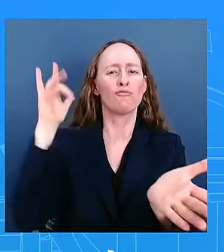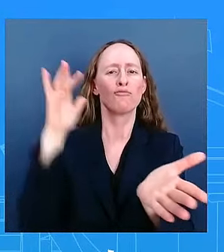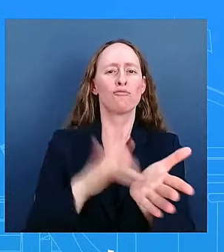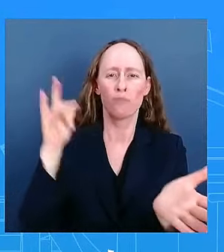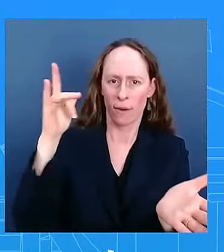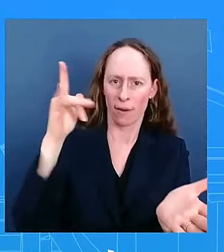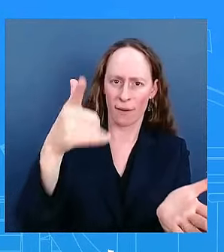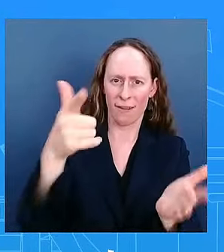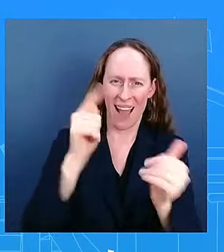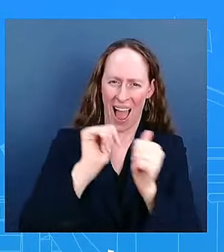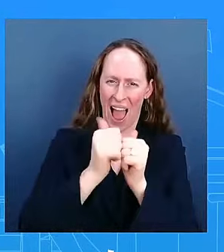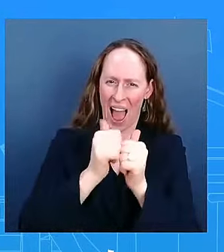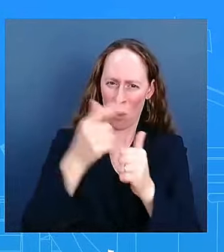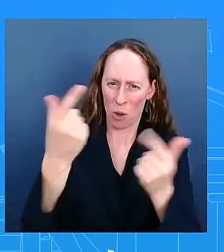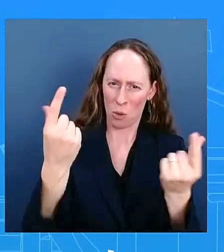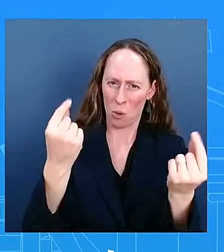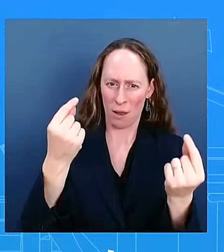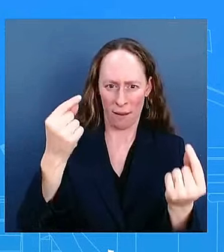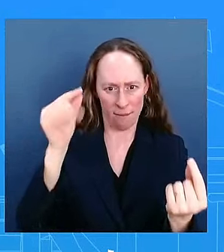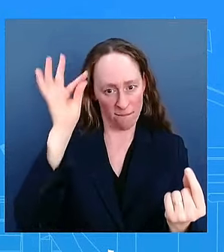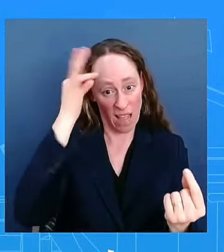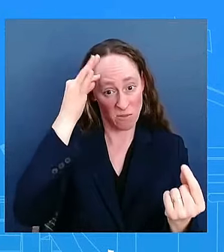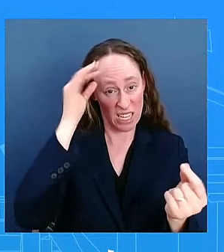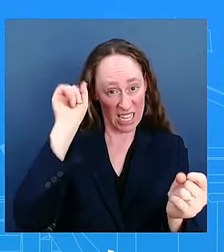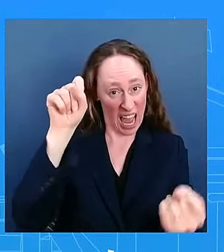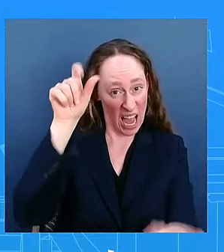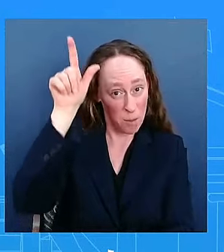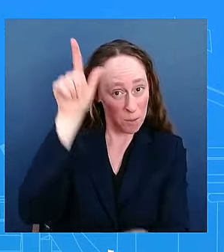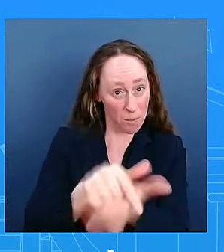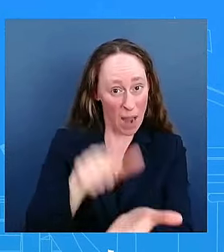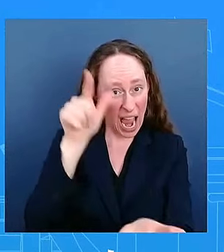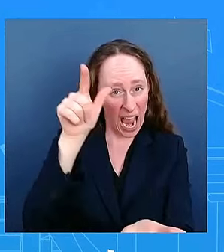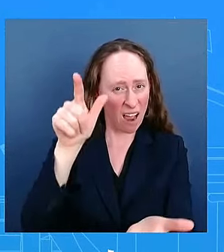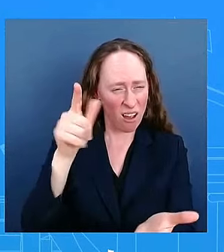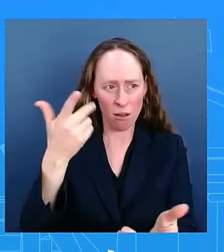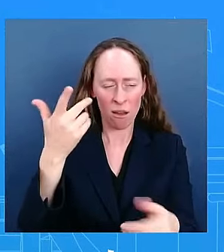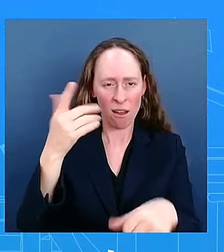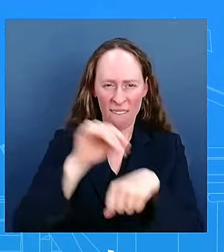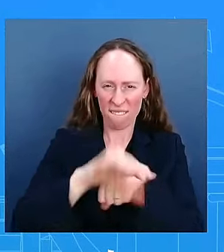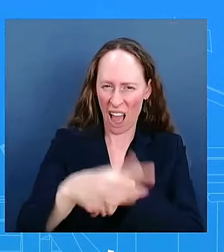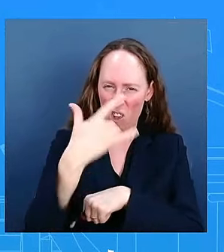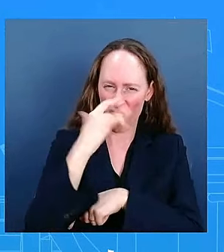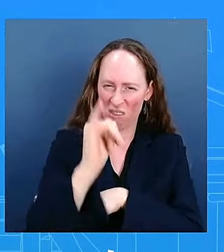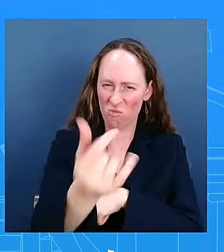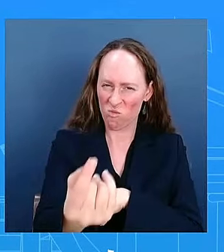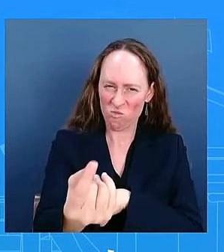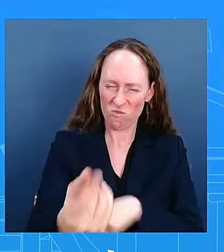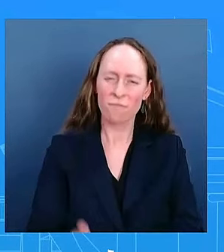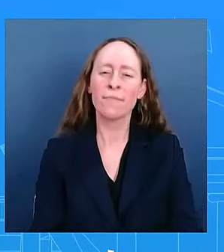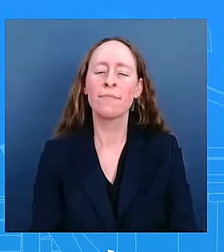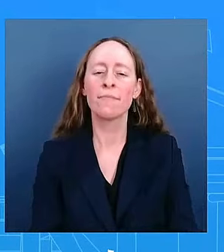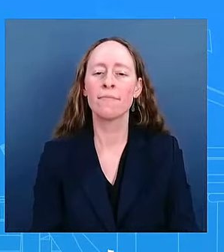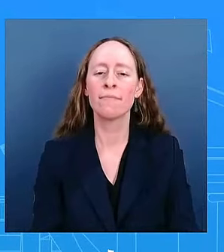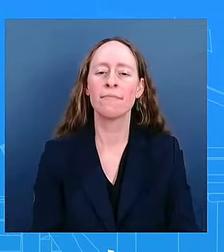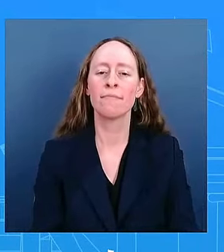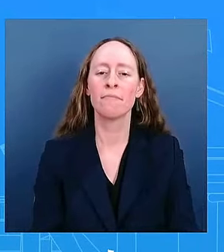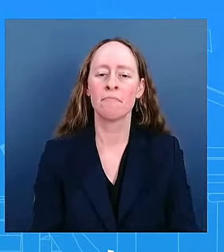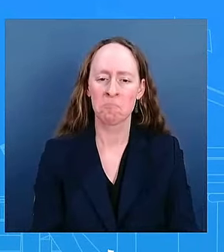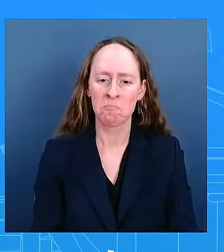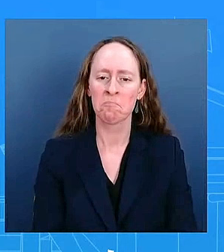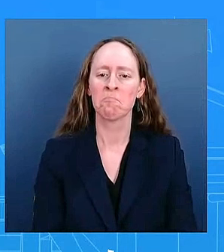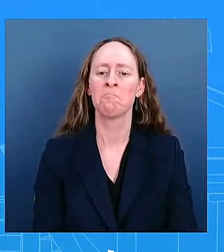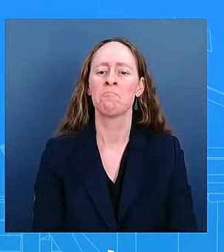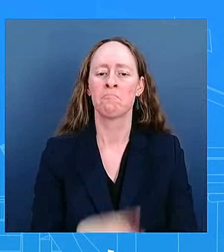well one thing that has really struck me and our team at cea and nec is the extent to which uh